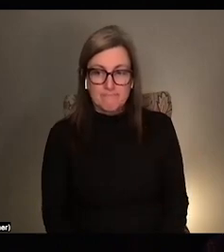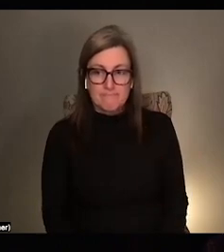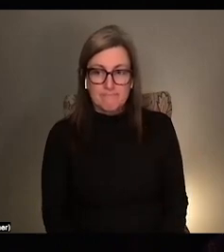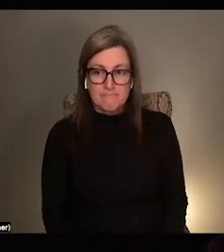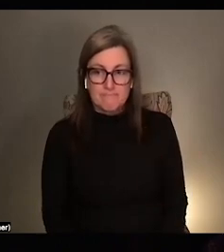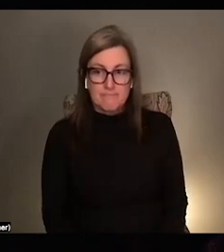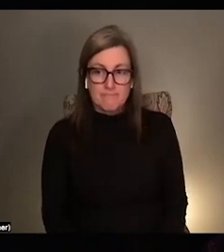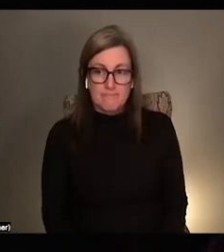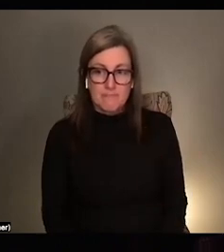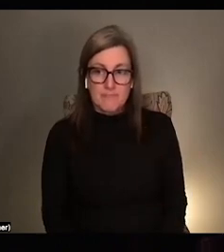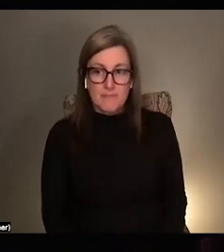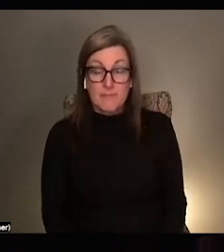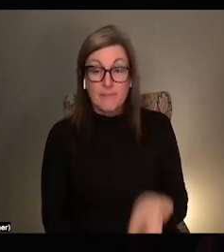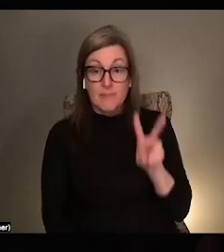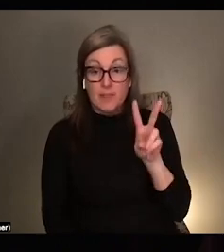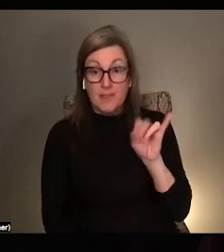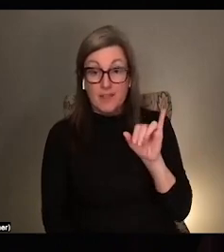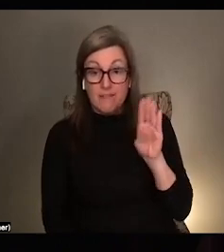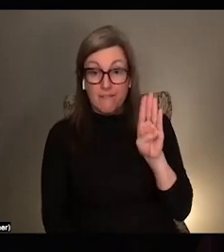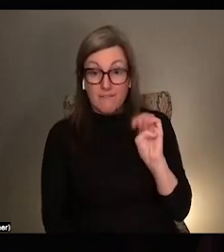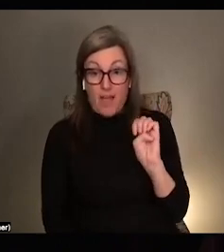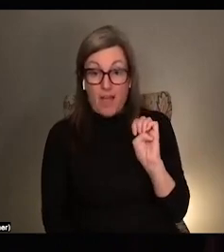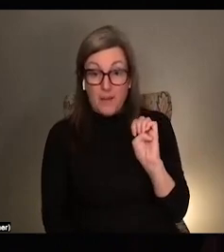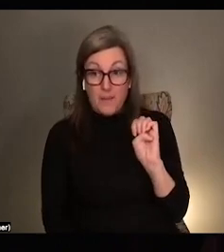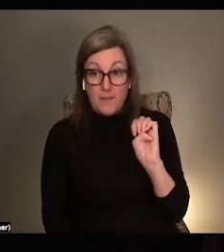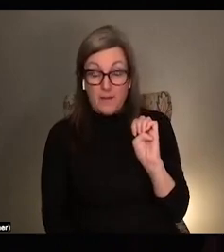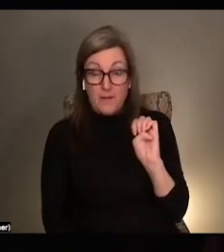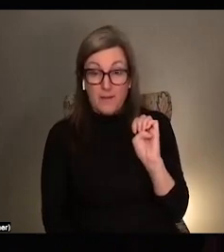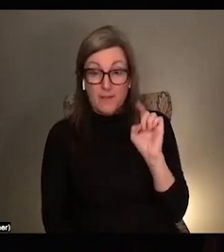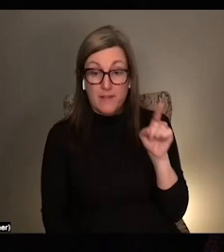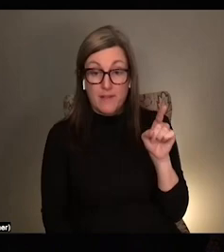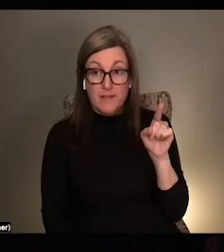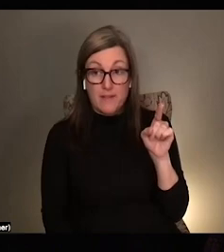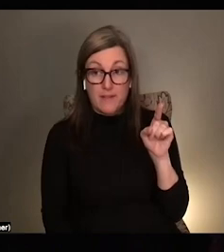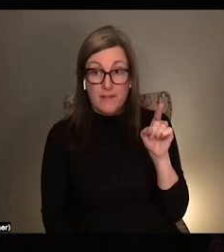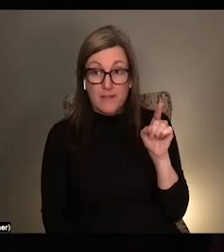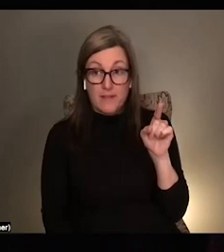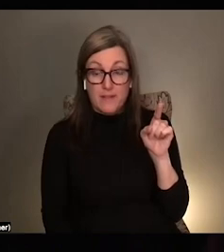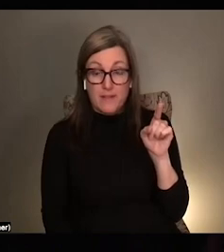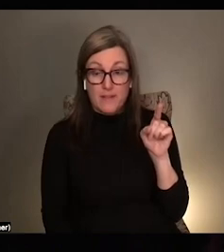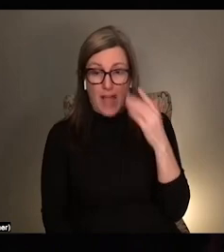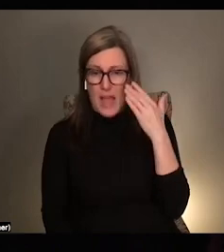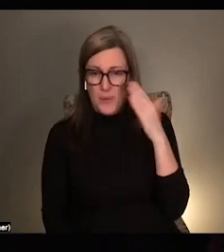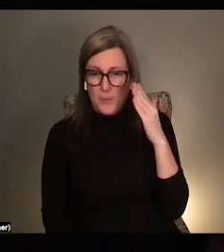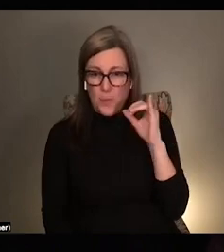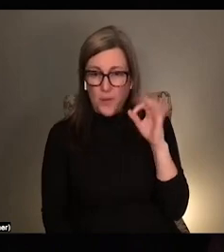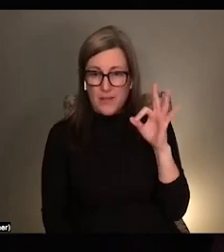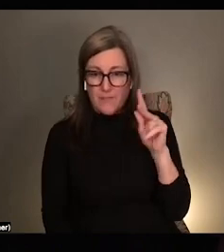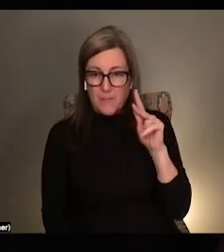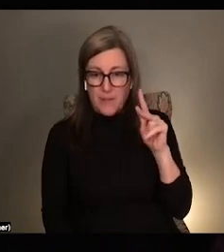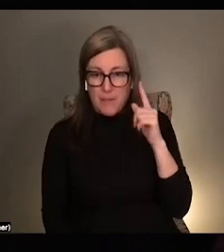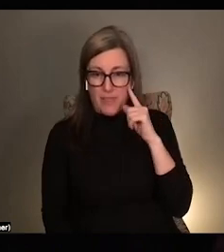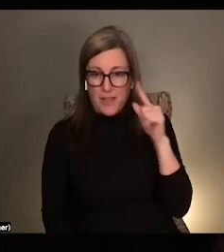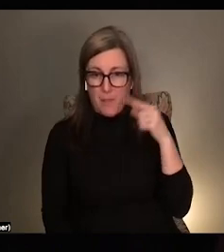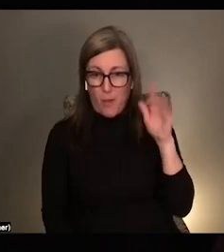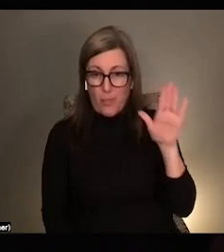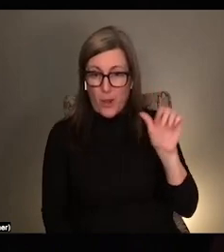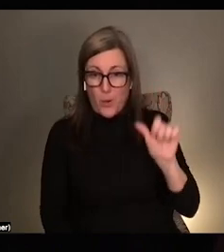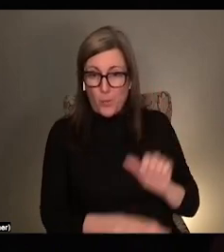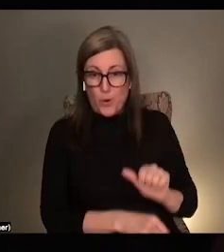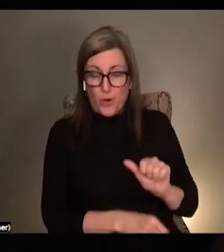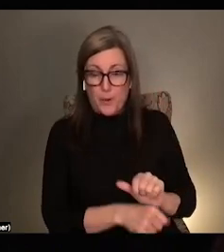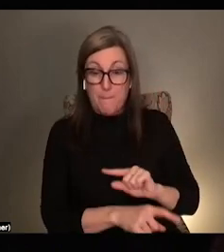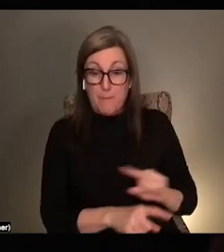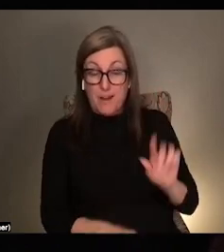vibe also shout out Konstantina Zavitsanos, who I think's work. Like, I don't know if people think about their work this way, but for me, their work is